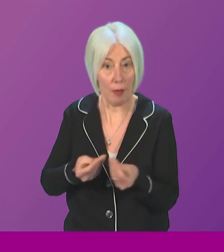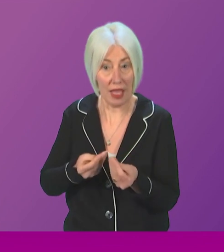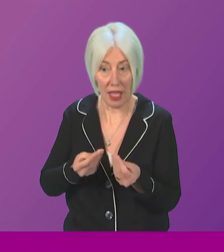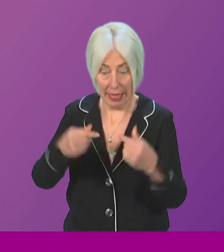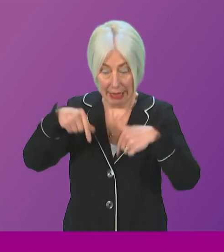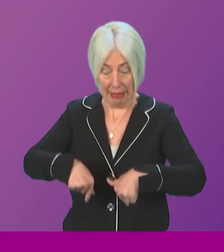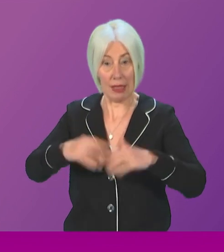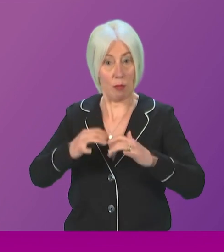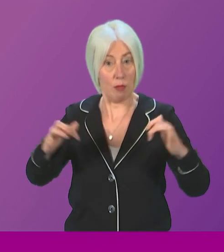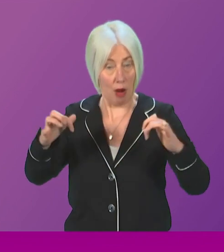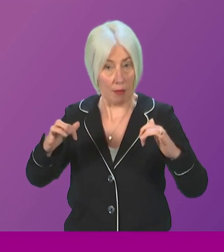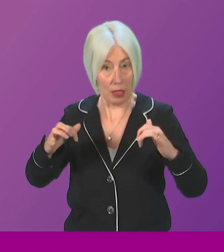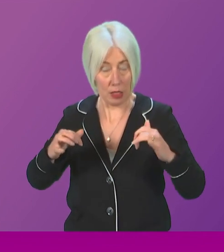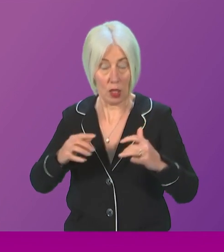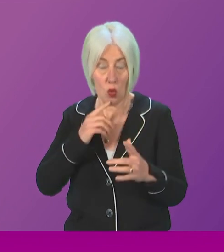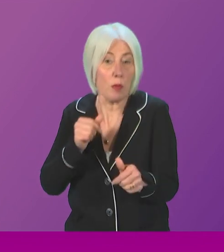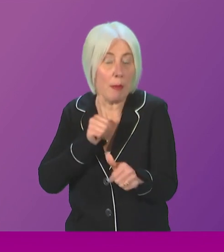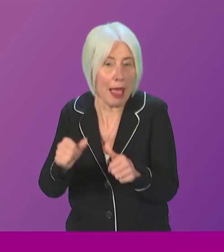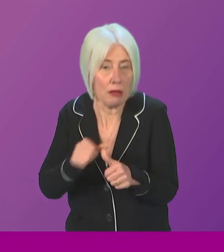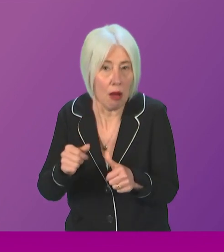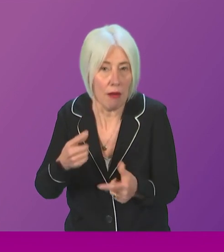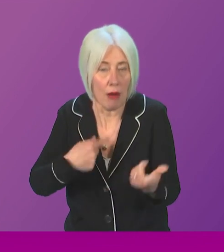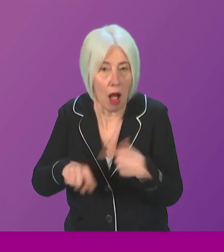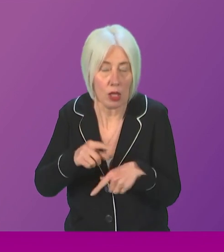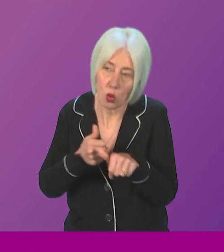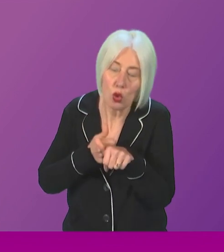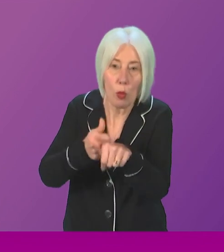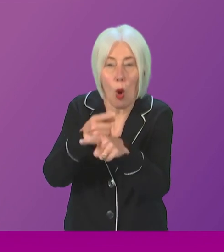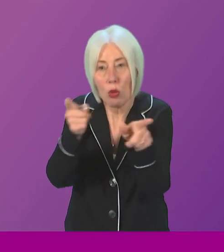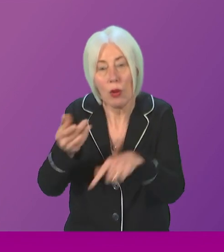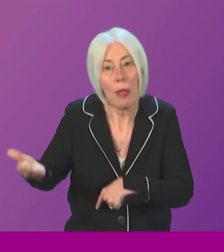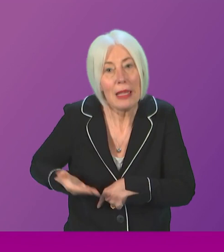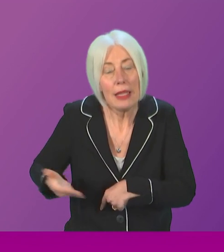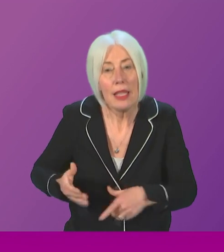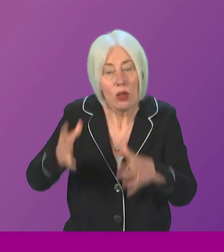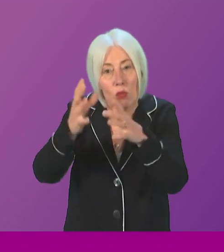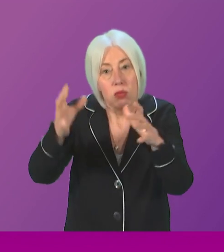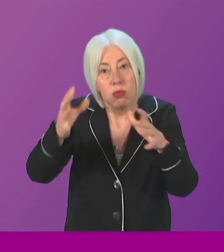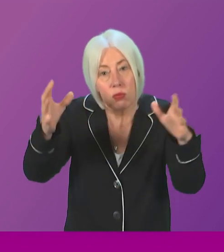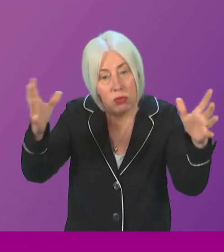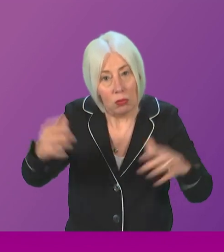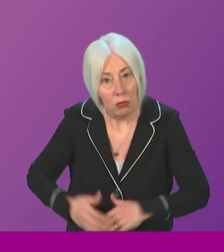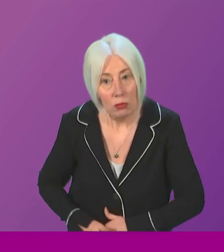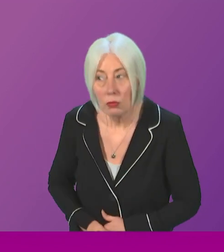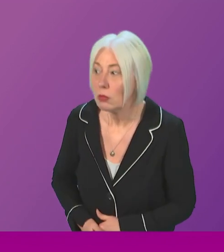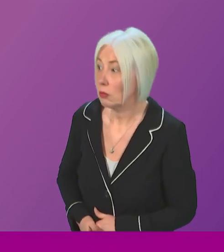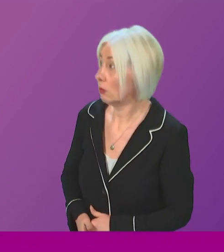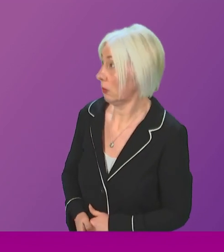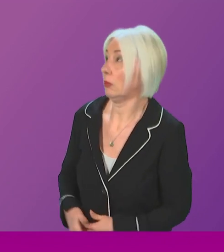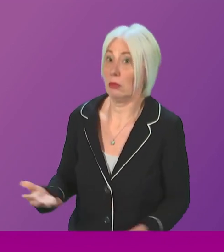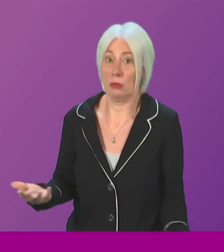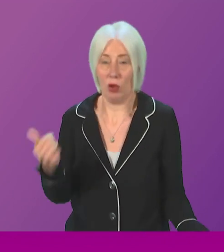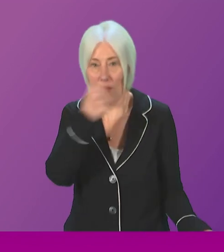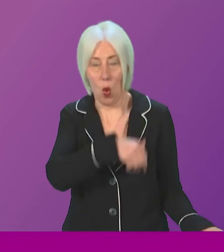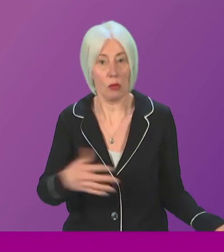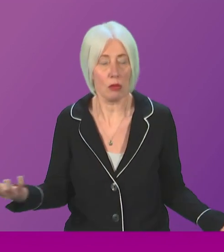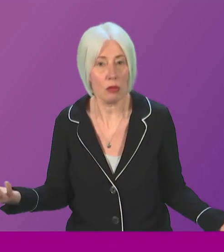Parliament, we would be much better placed to support our businesses to thrive? First Minister. Of course he would absolutely